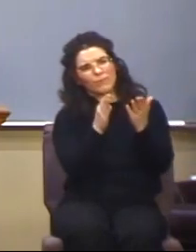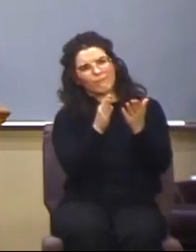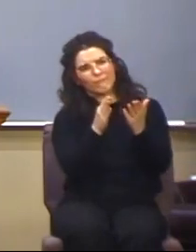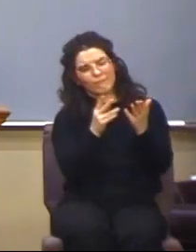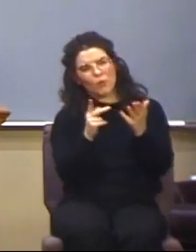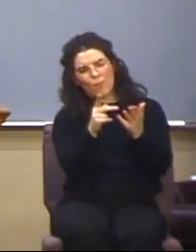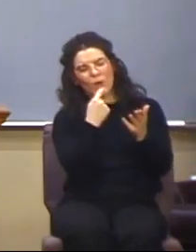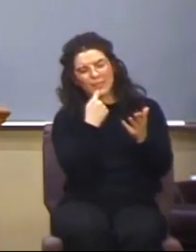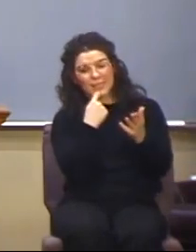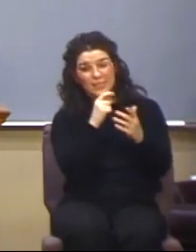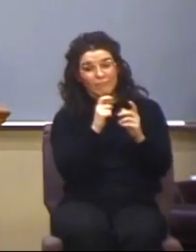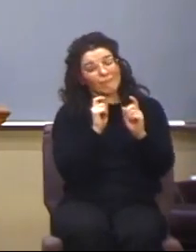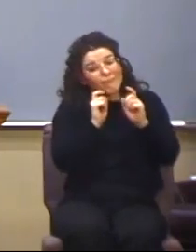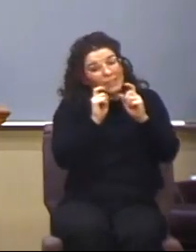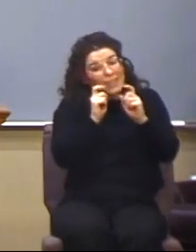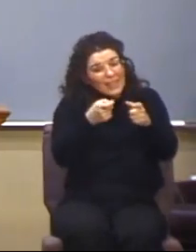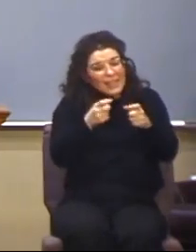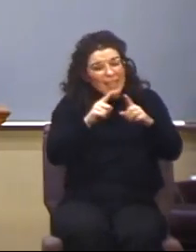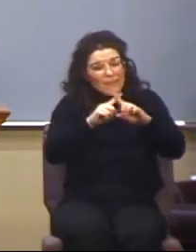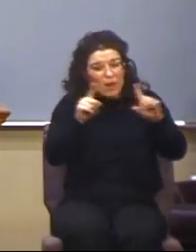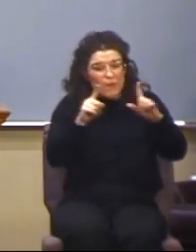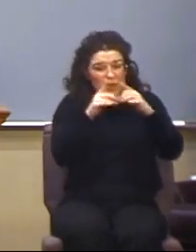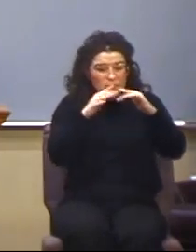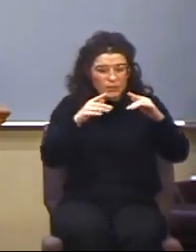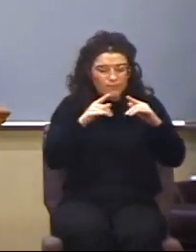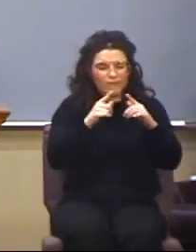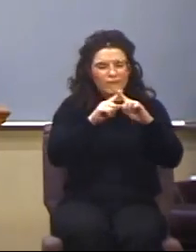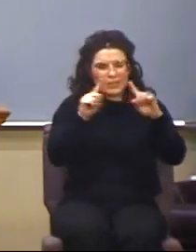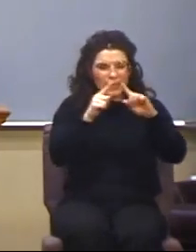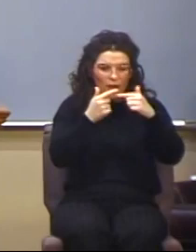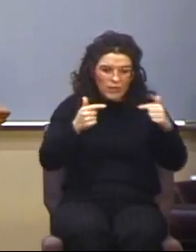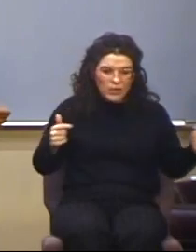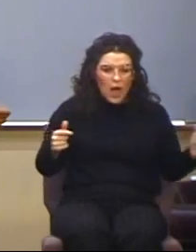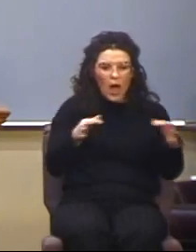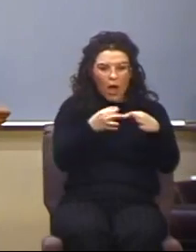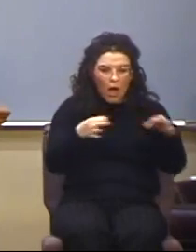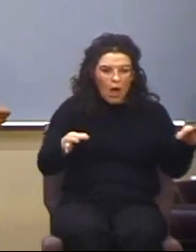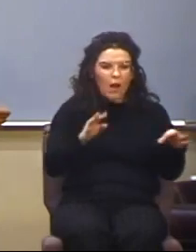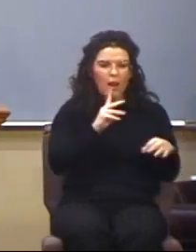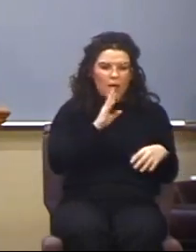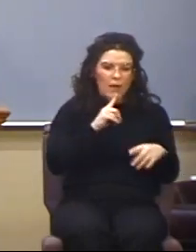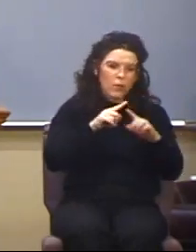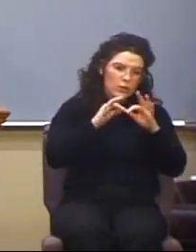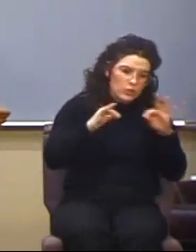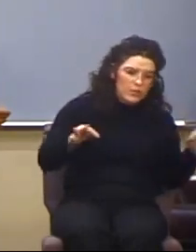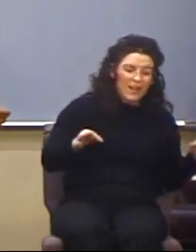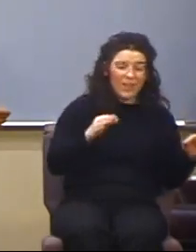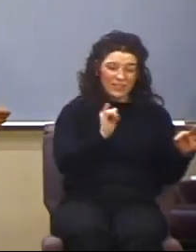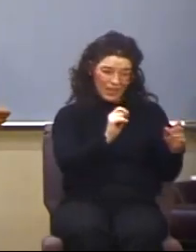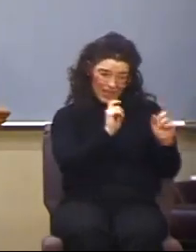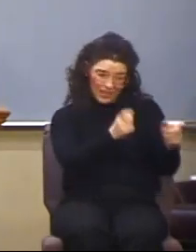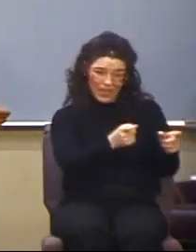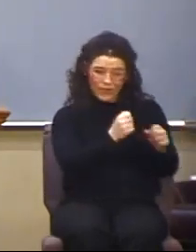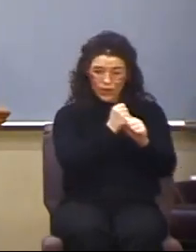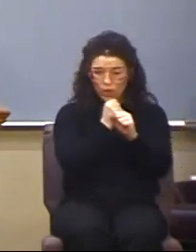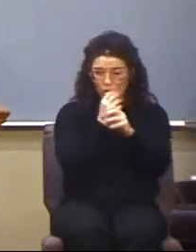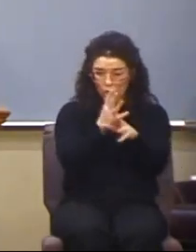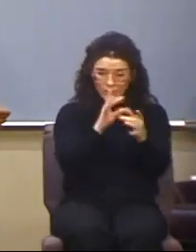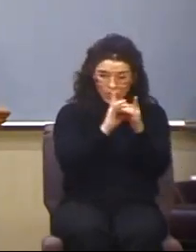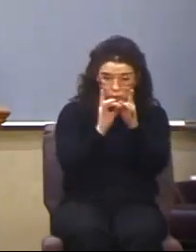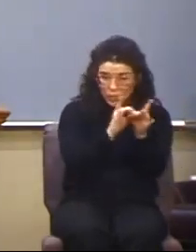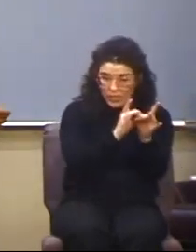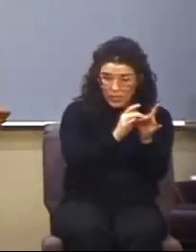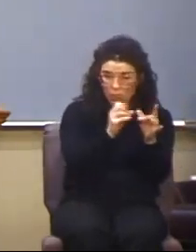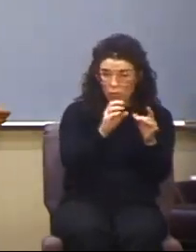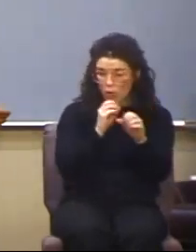causing division, or is it resulting in edification? So just kind of keep that in mind as we go